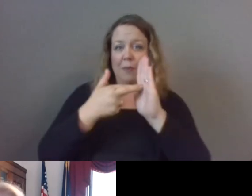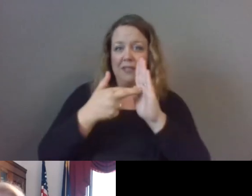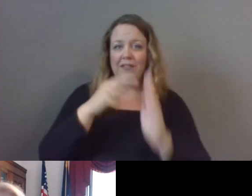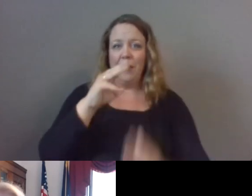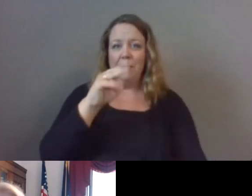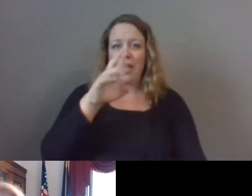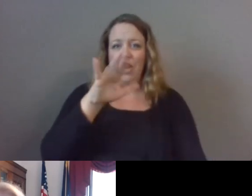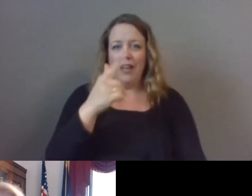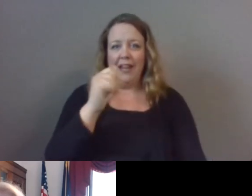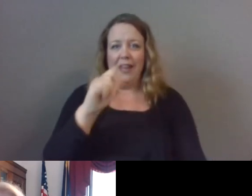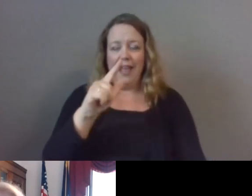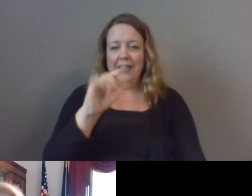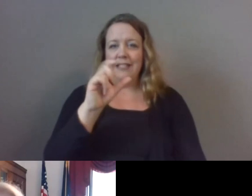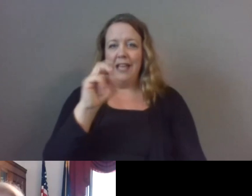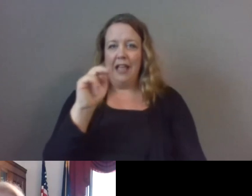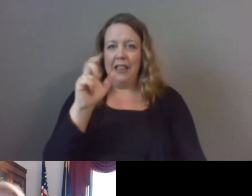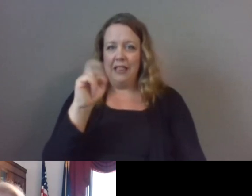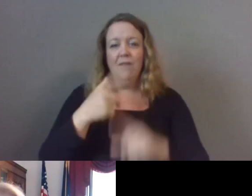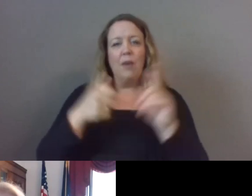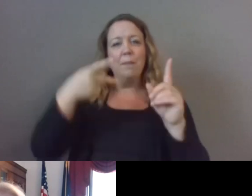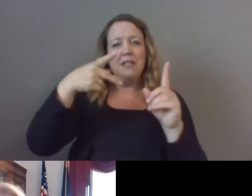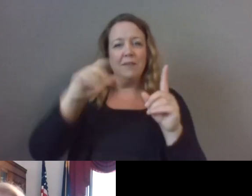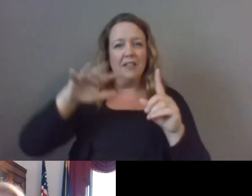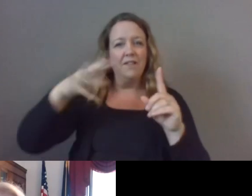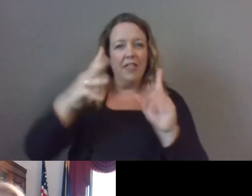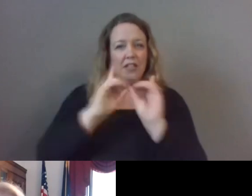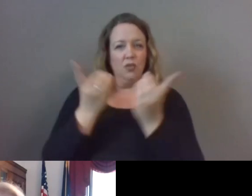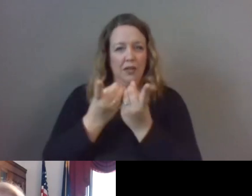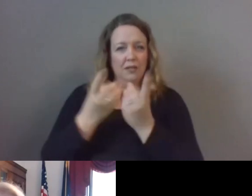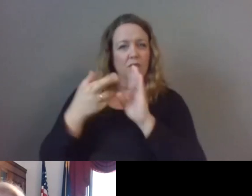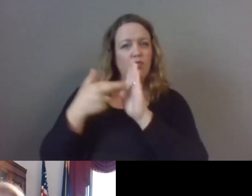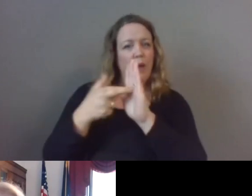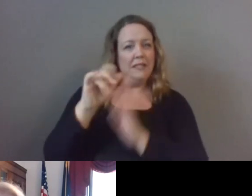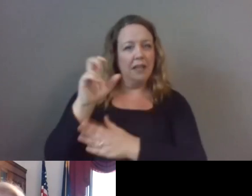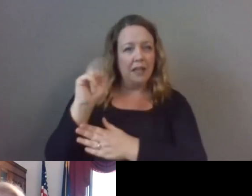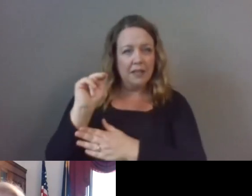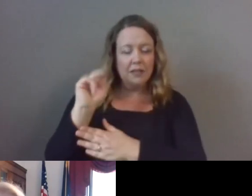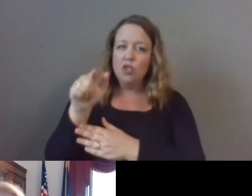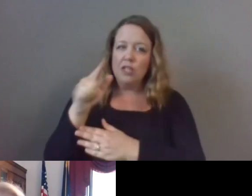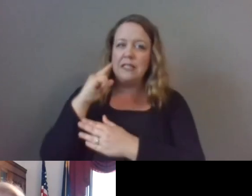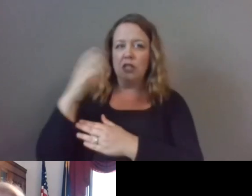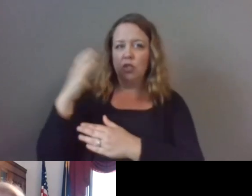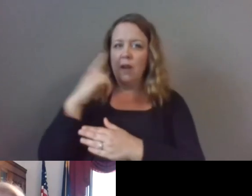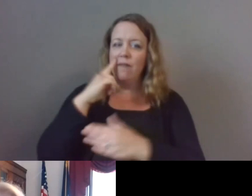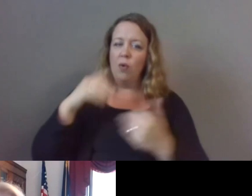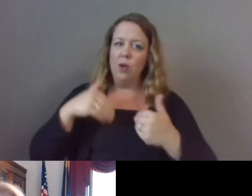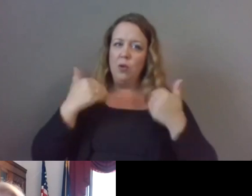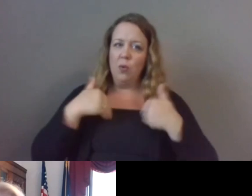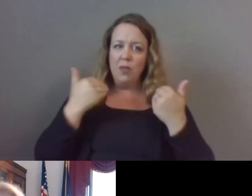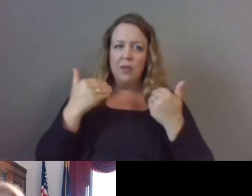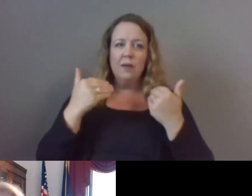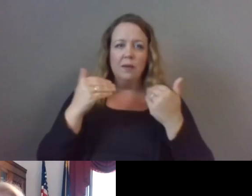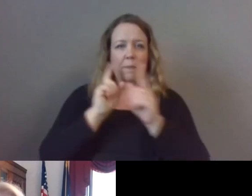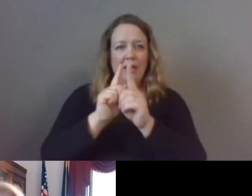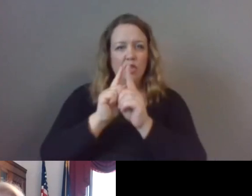Scanlon from Pennsylvania's 5th District. Representative Scanlon is the chair of our Youth Mentoring Caucus and our biggest congressional